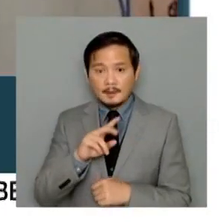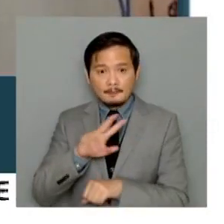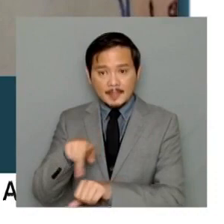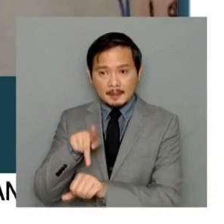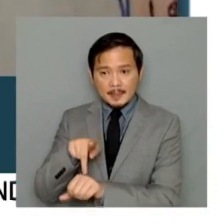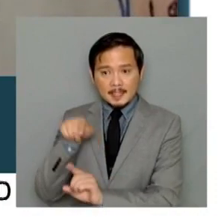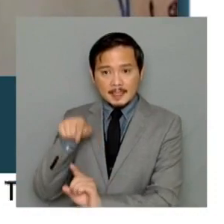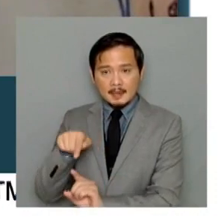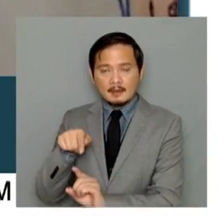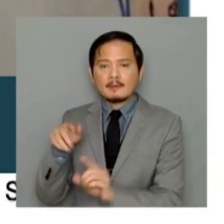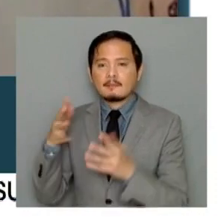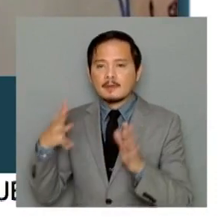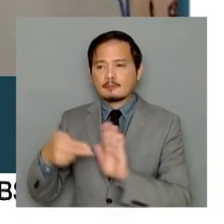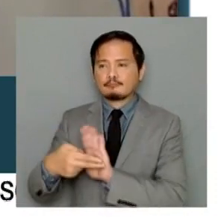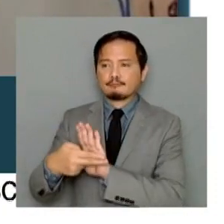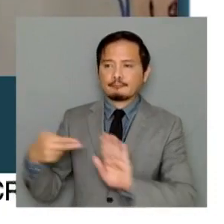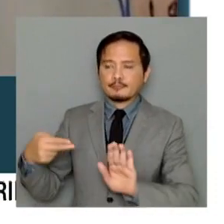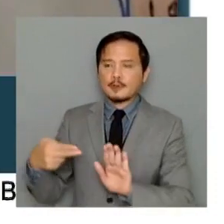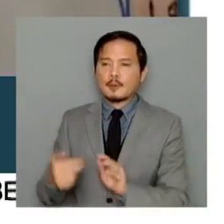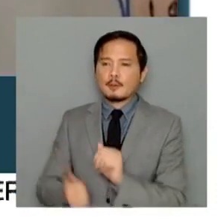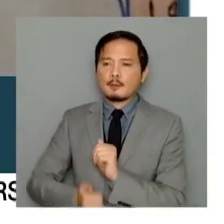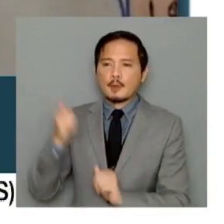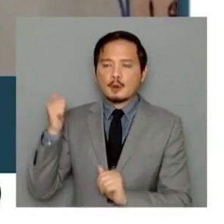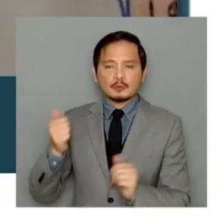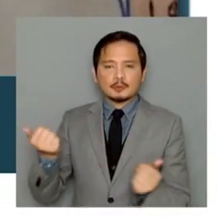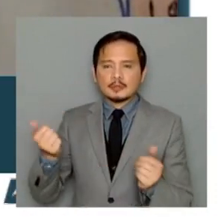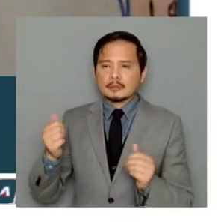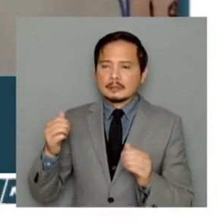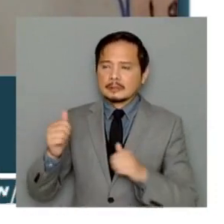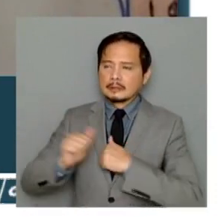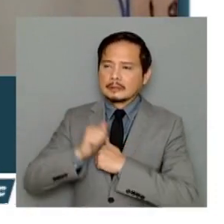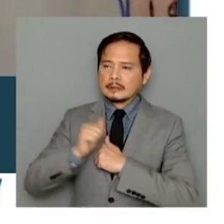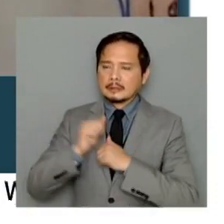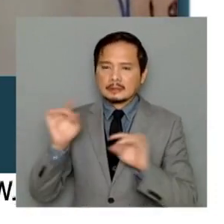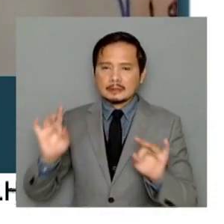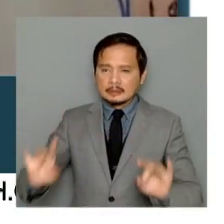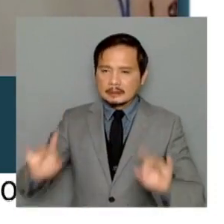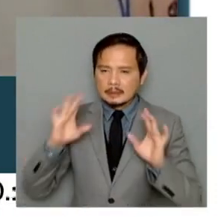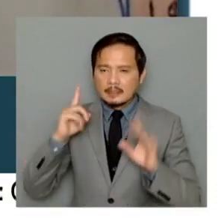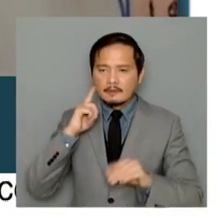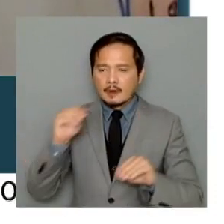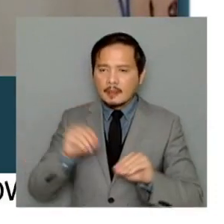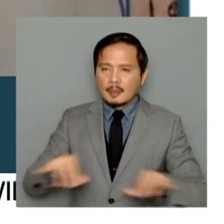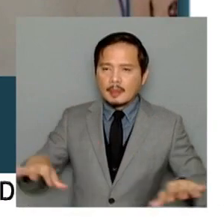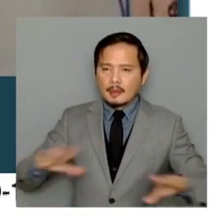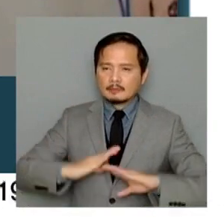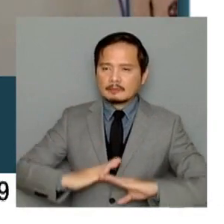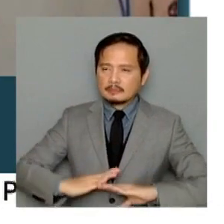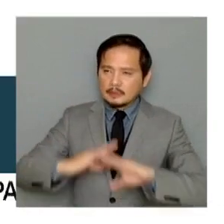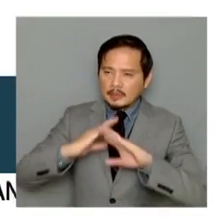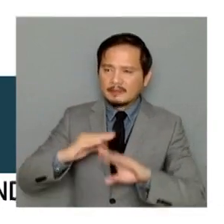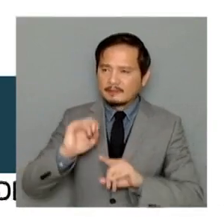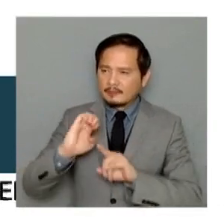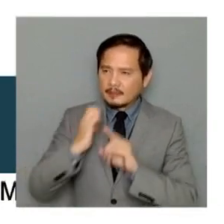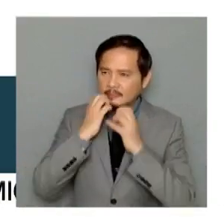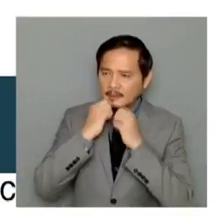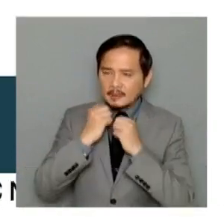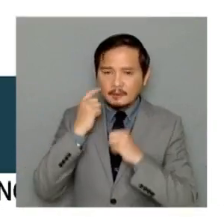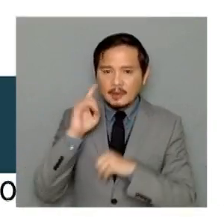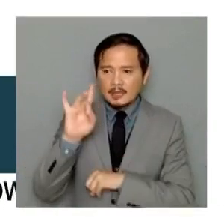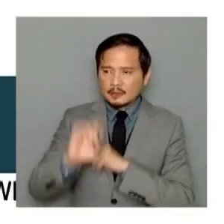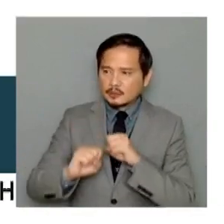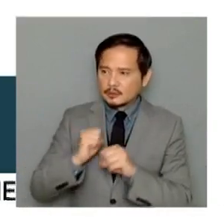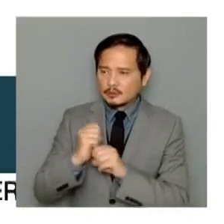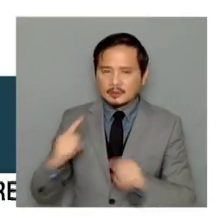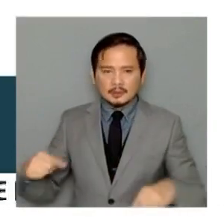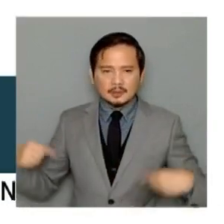deadliest countries for land and environmental defenders over the past eight years. Actually, over the past eight years, Asia's deadliest country in